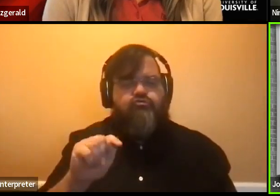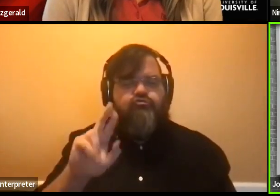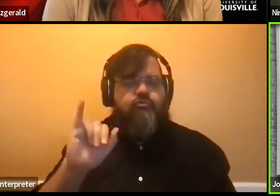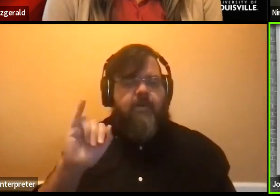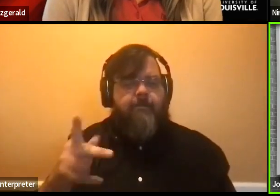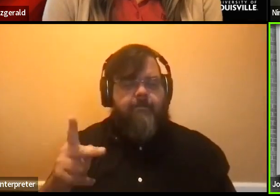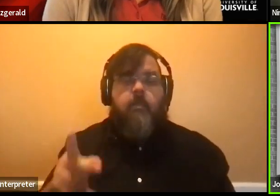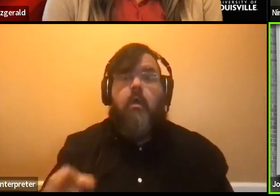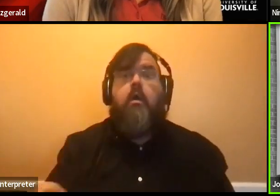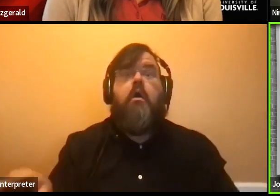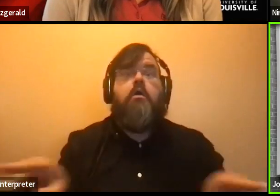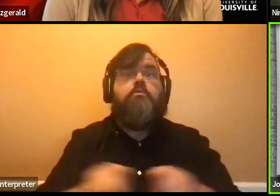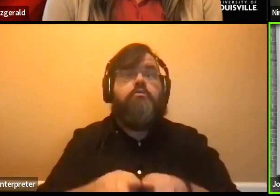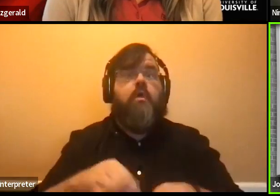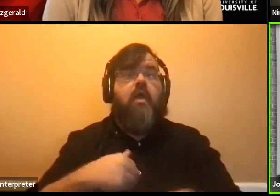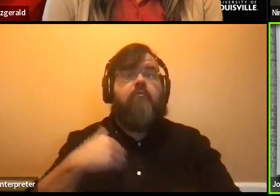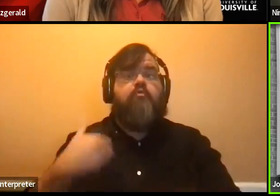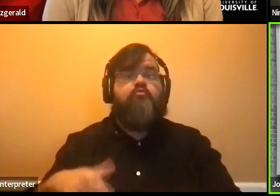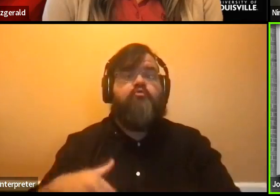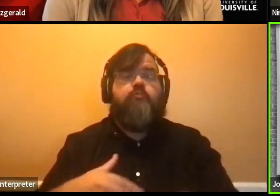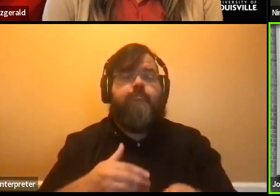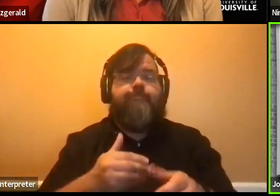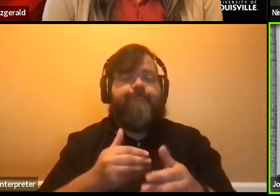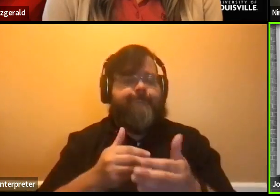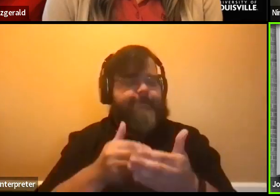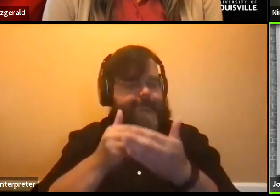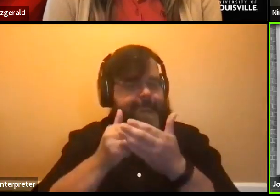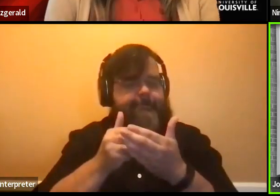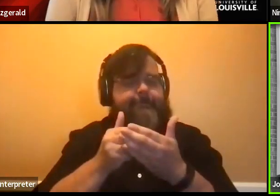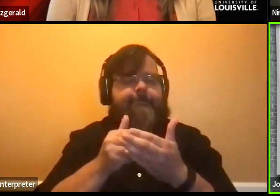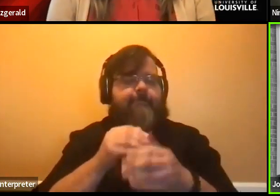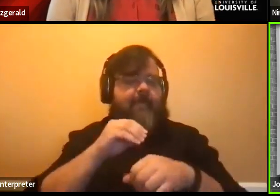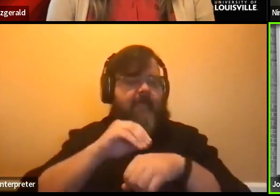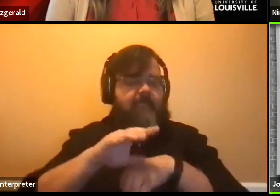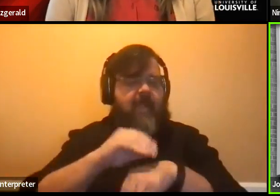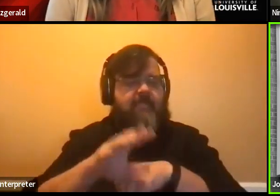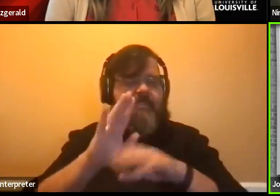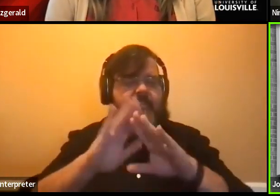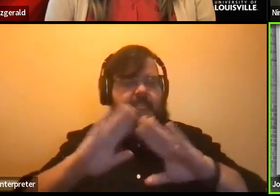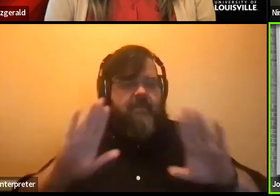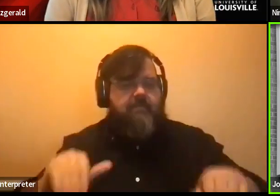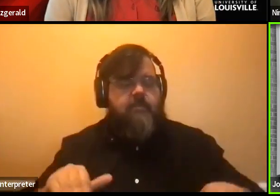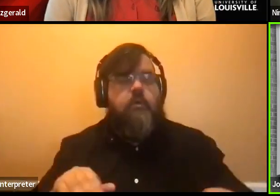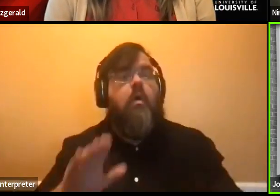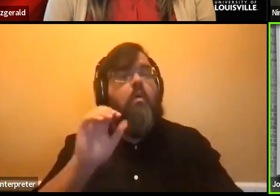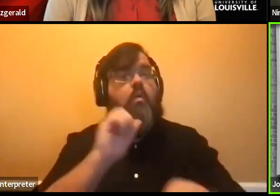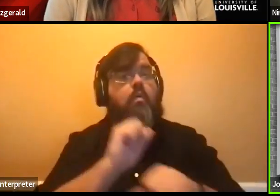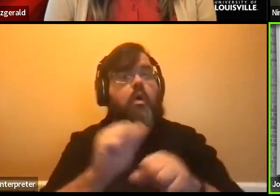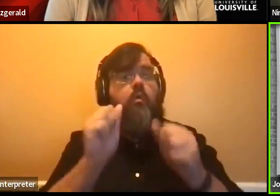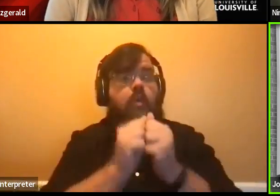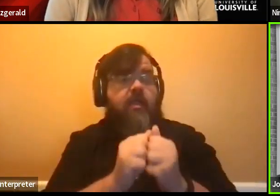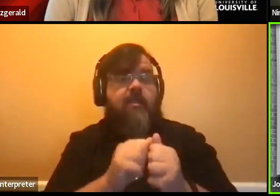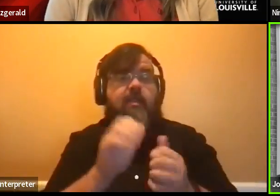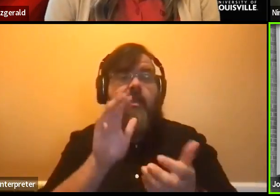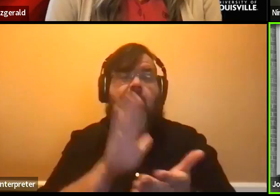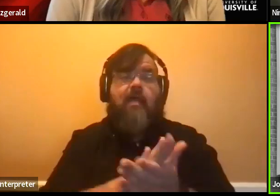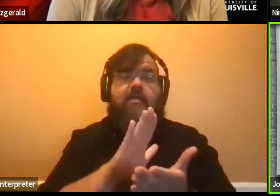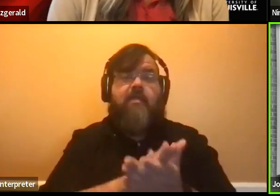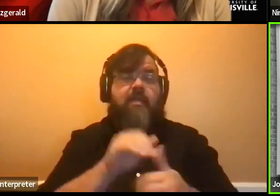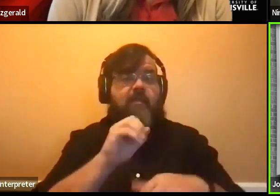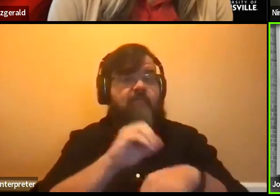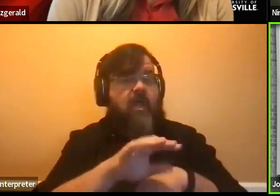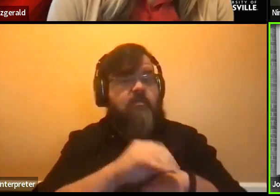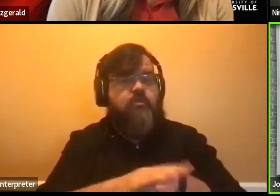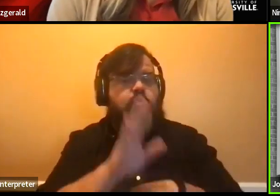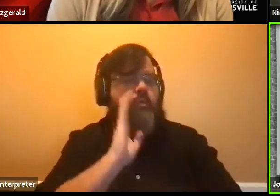system. So you will work closely with your academic advisor. You'll stay with the same person